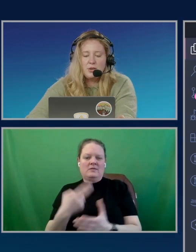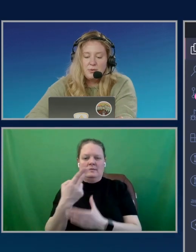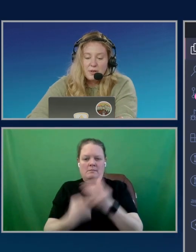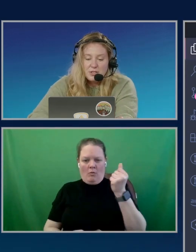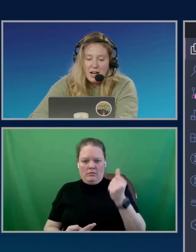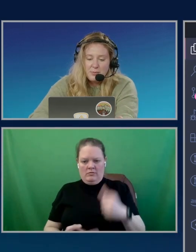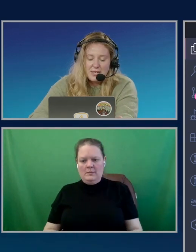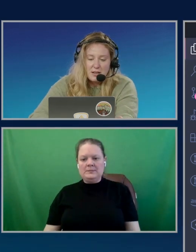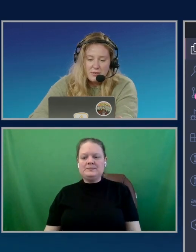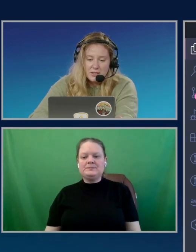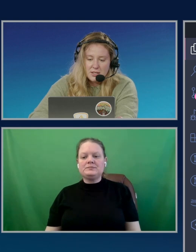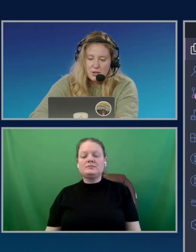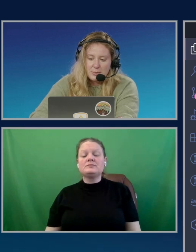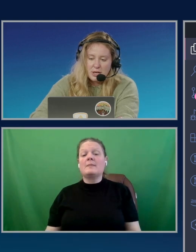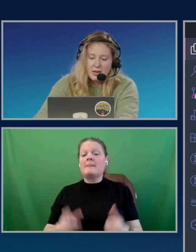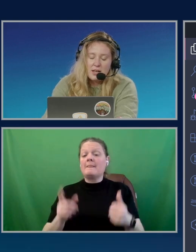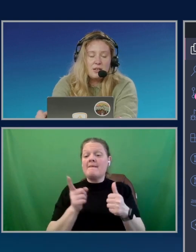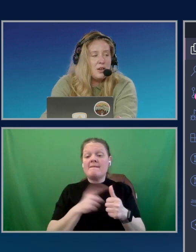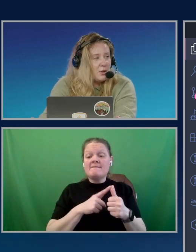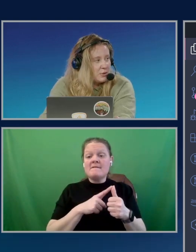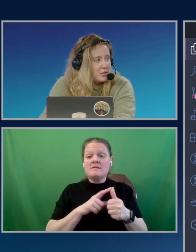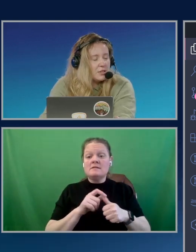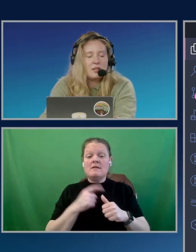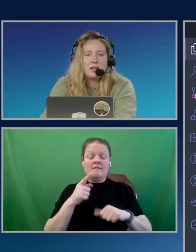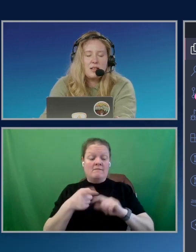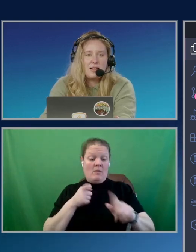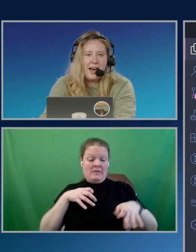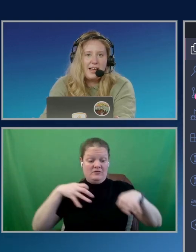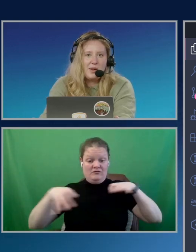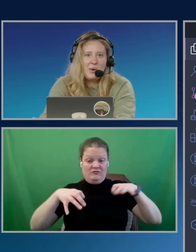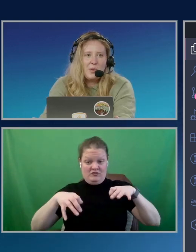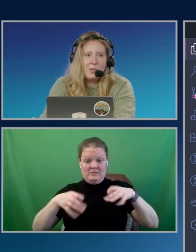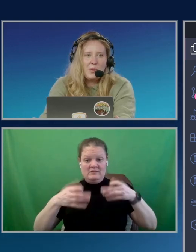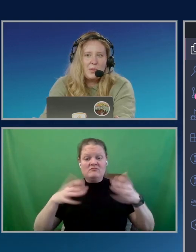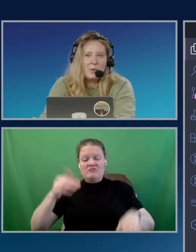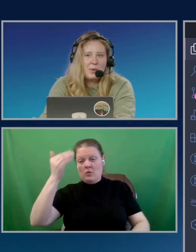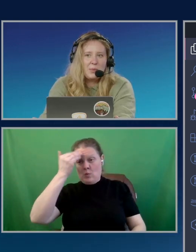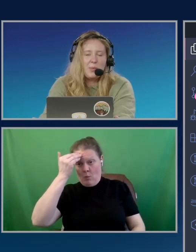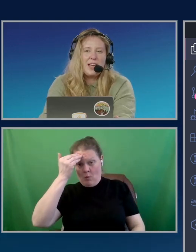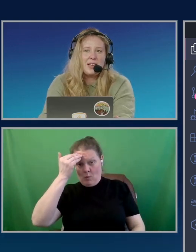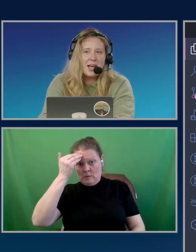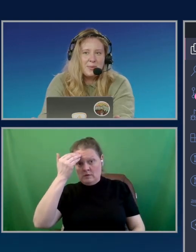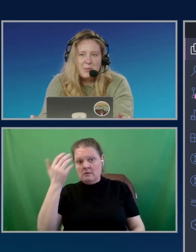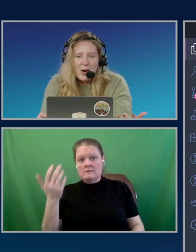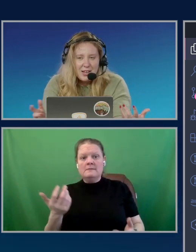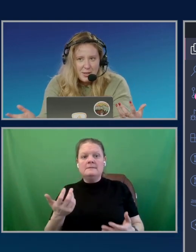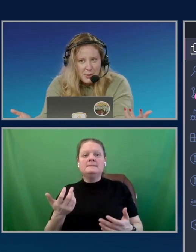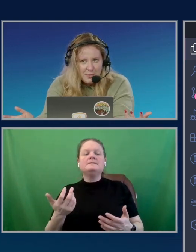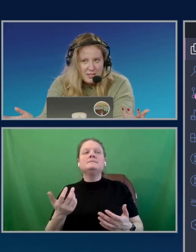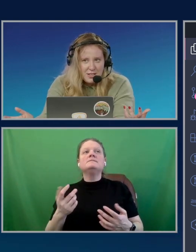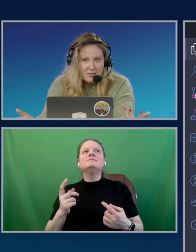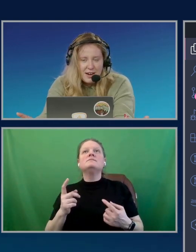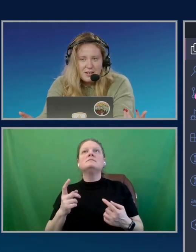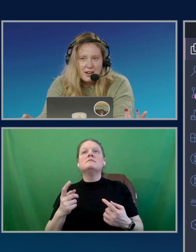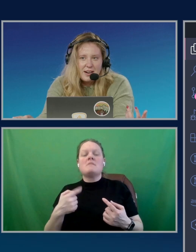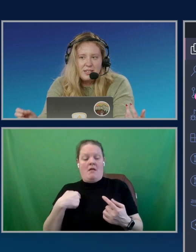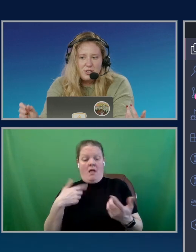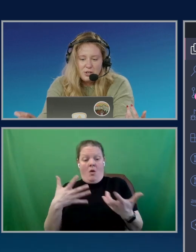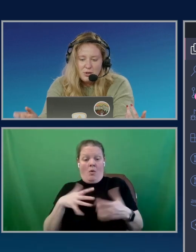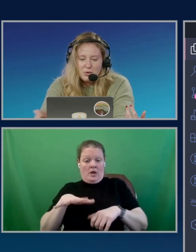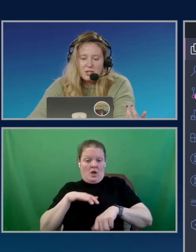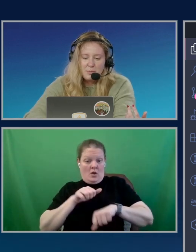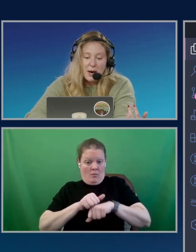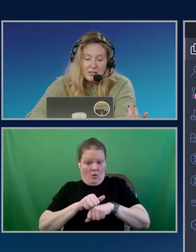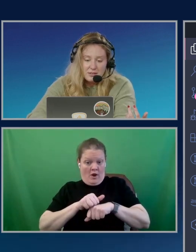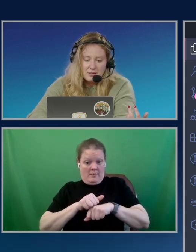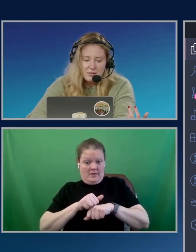So first off, based off of this description, it knows that when I want appointments to render, it